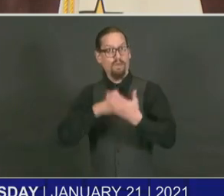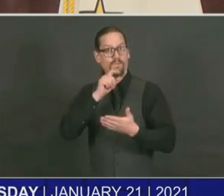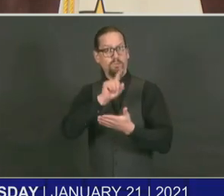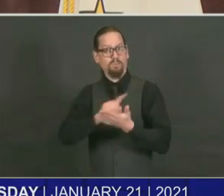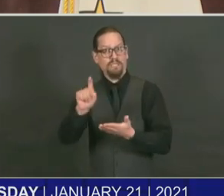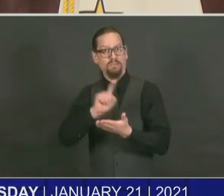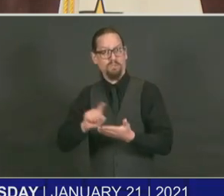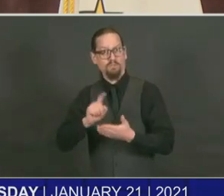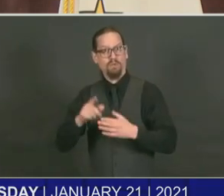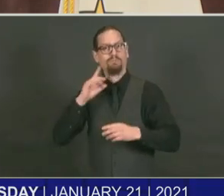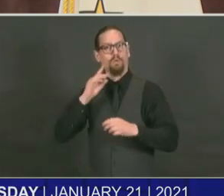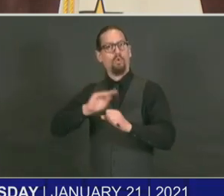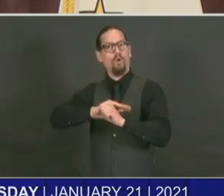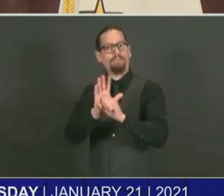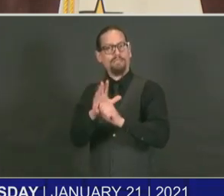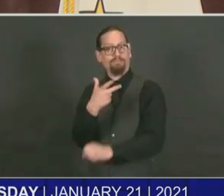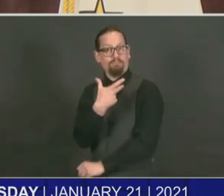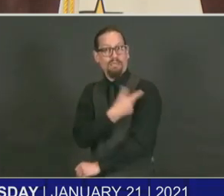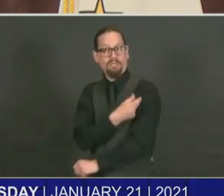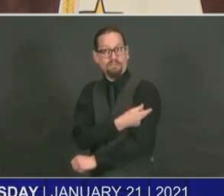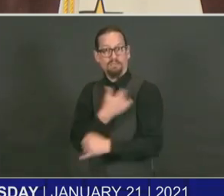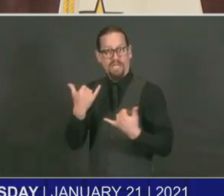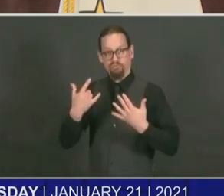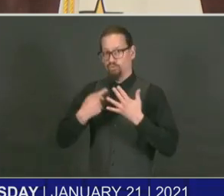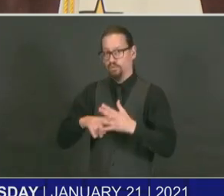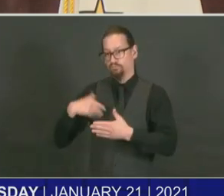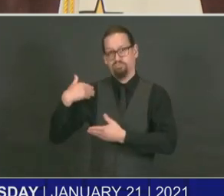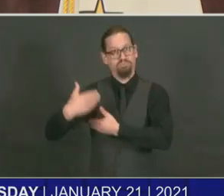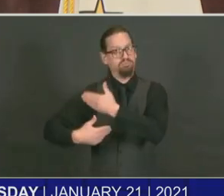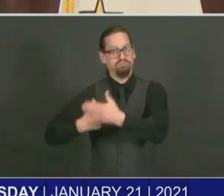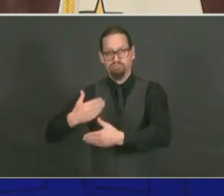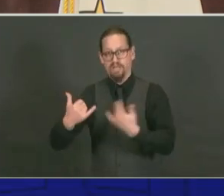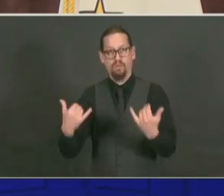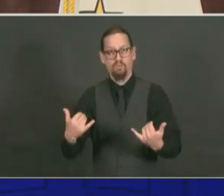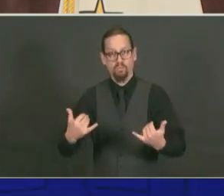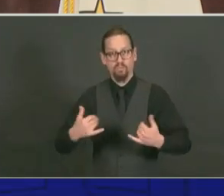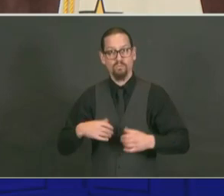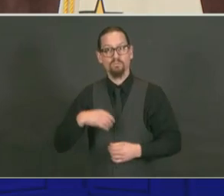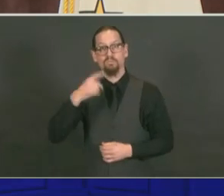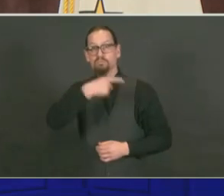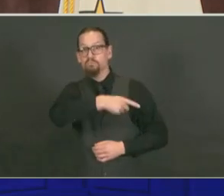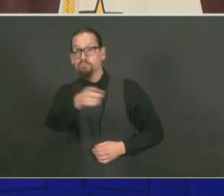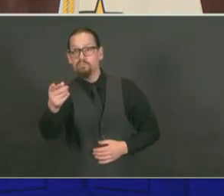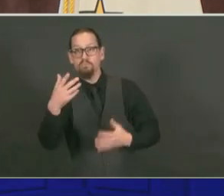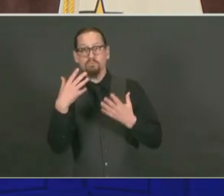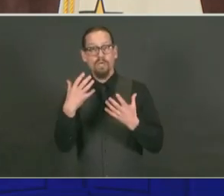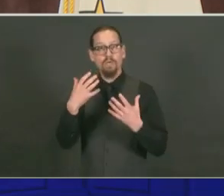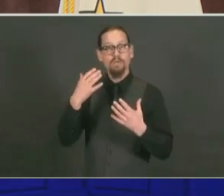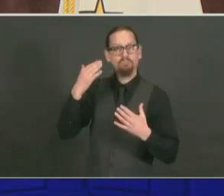If you want to get the latest on our vaccination campaign, you can go to